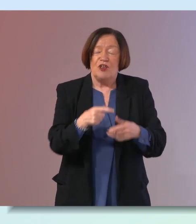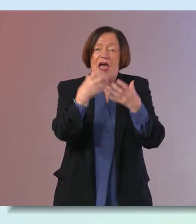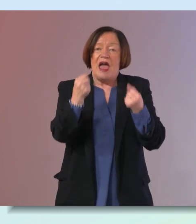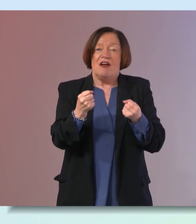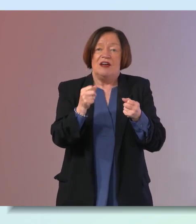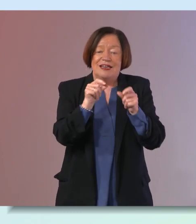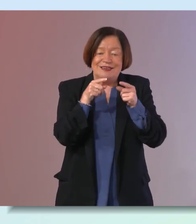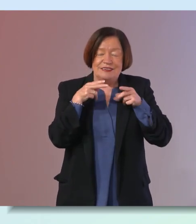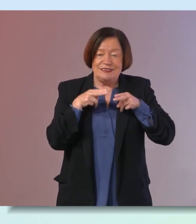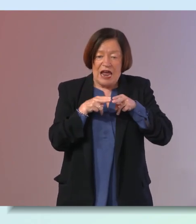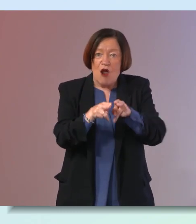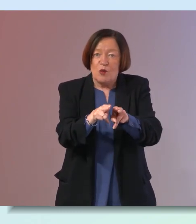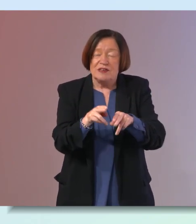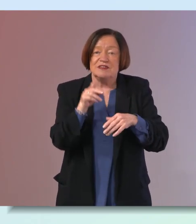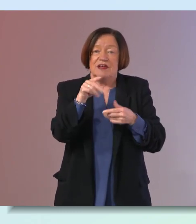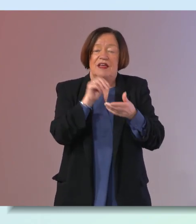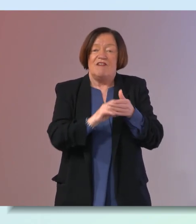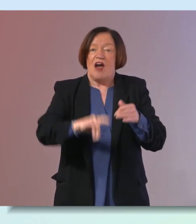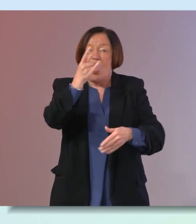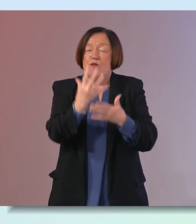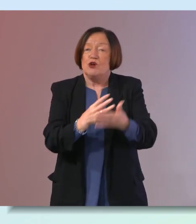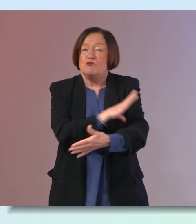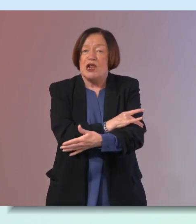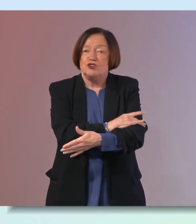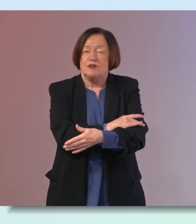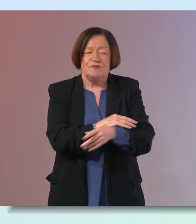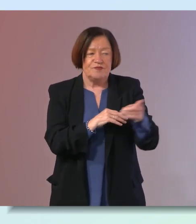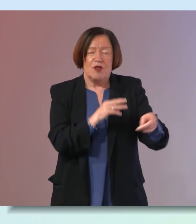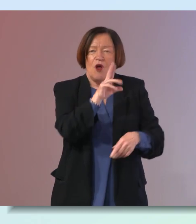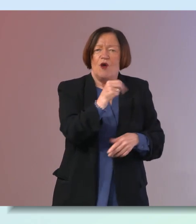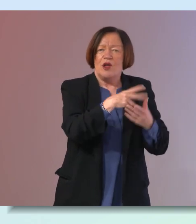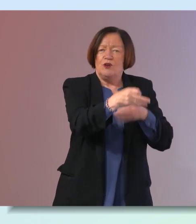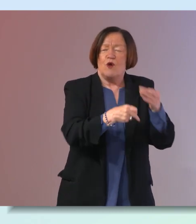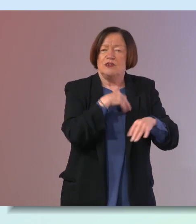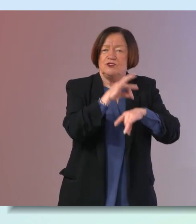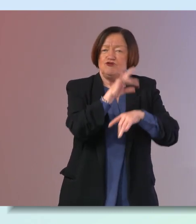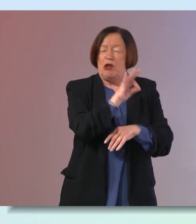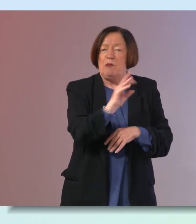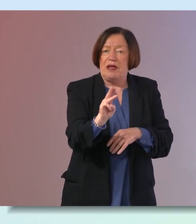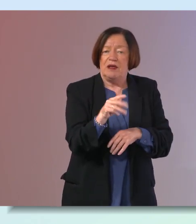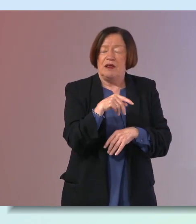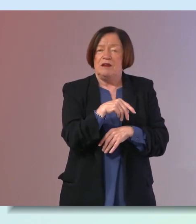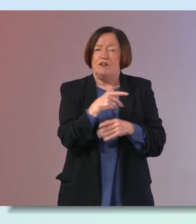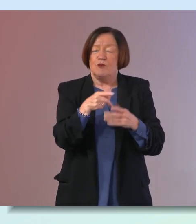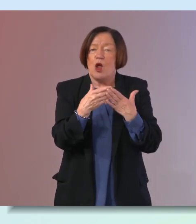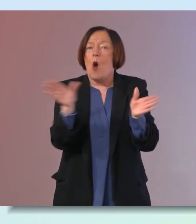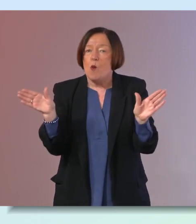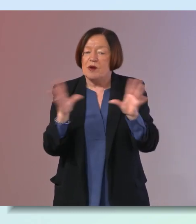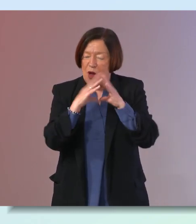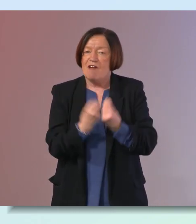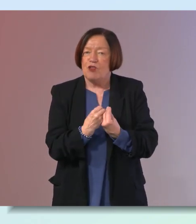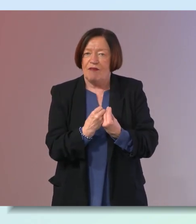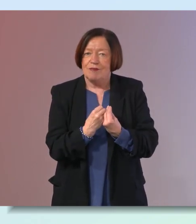they've got little narrowings and they might have high blood pressure when you go to a gp um you should be open about all these